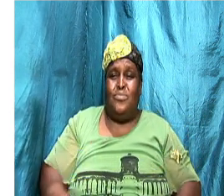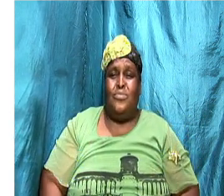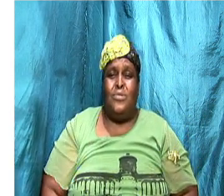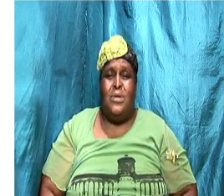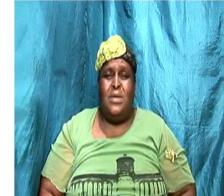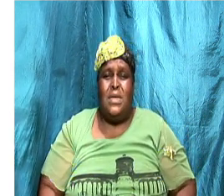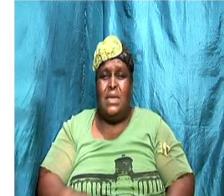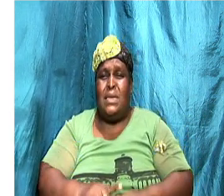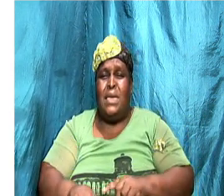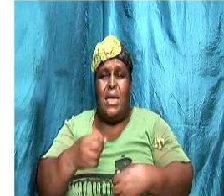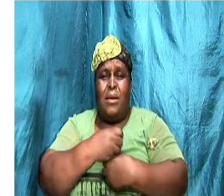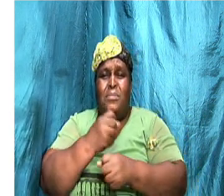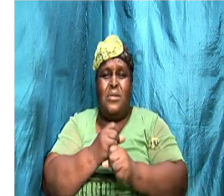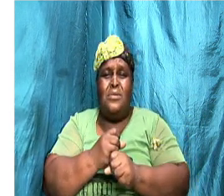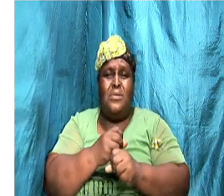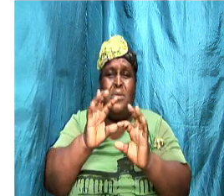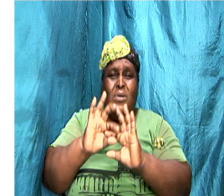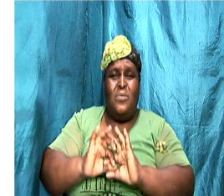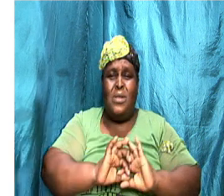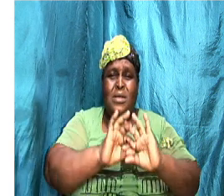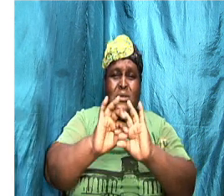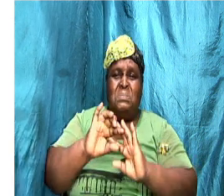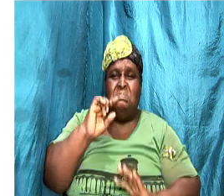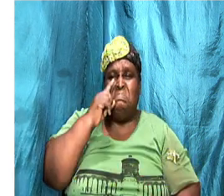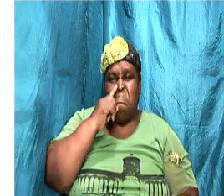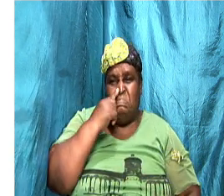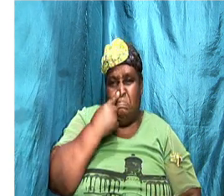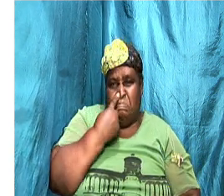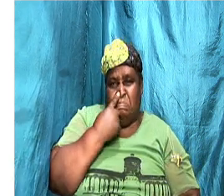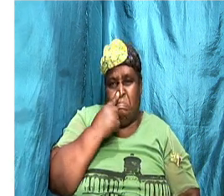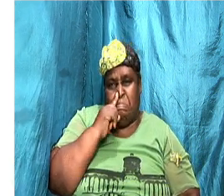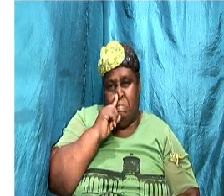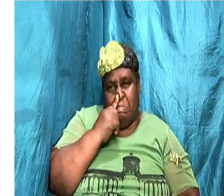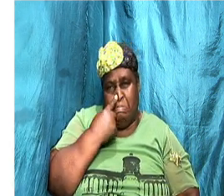boring find some little things to do man